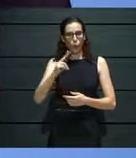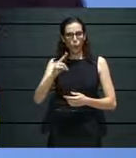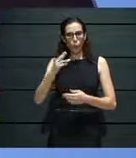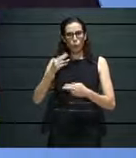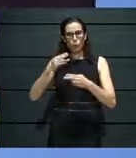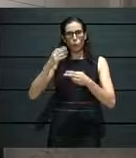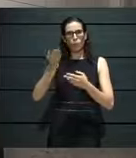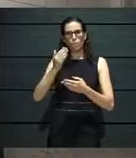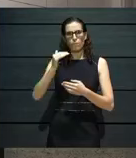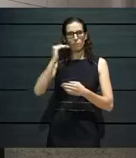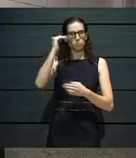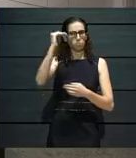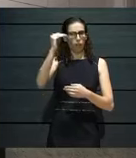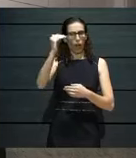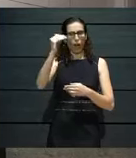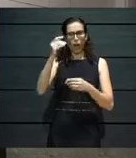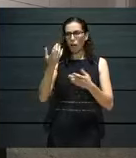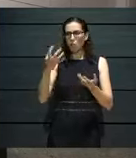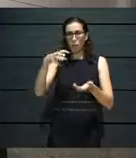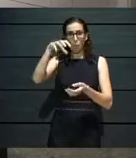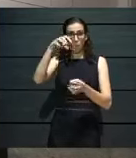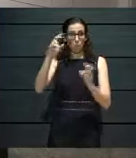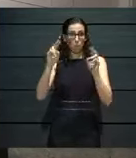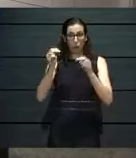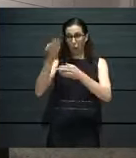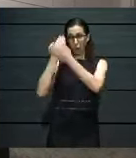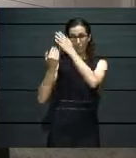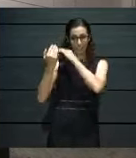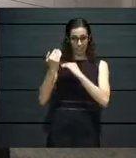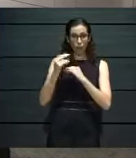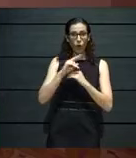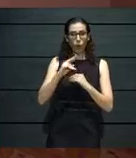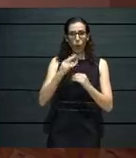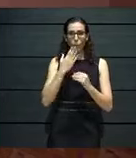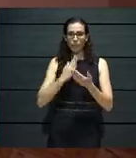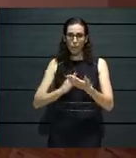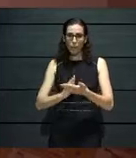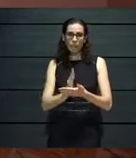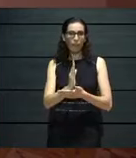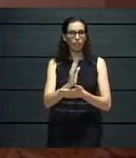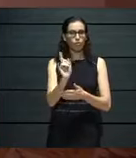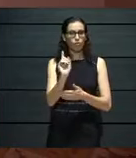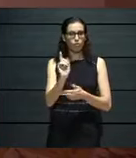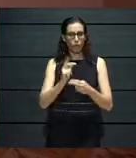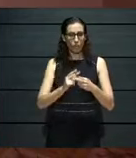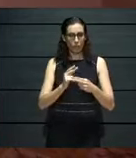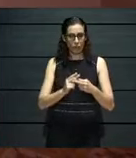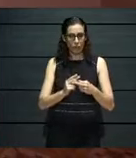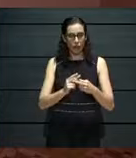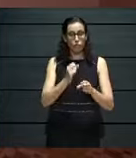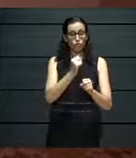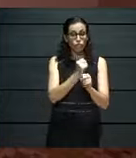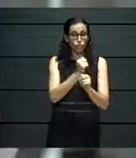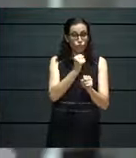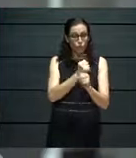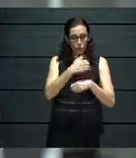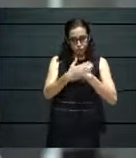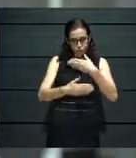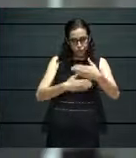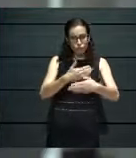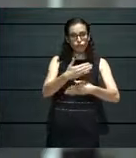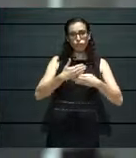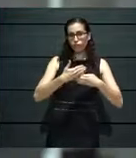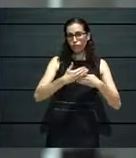repurposed, typical Valletta townhouse. And since its founding, Blitz has worked continuously and